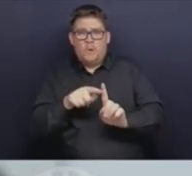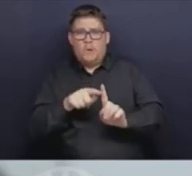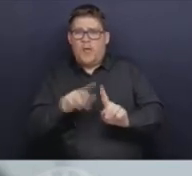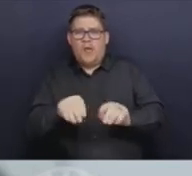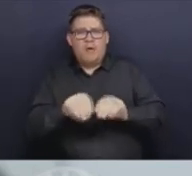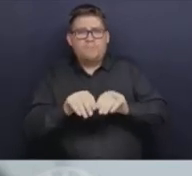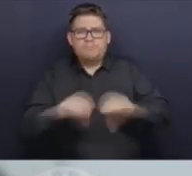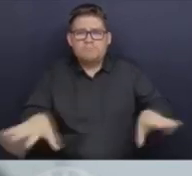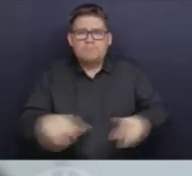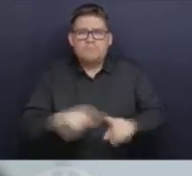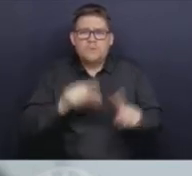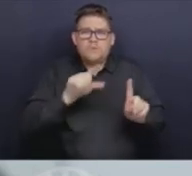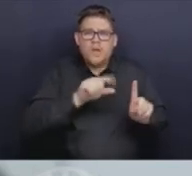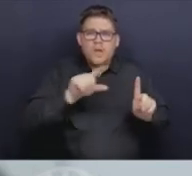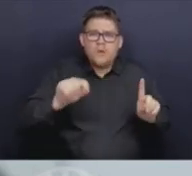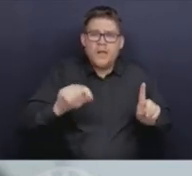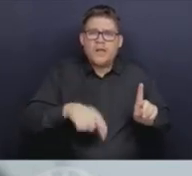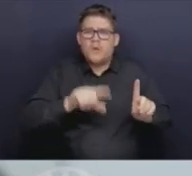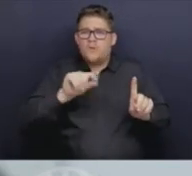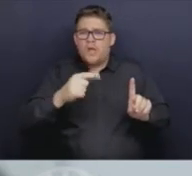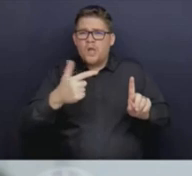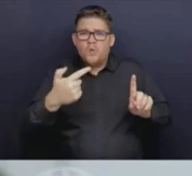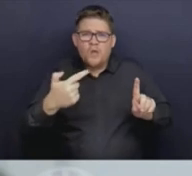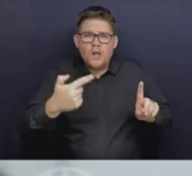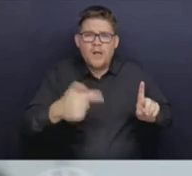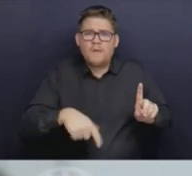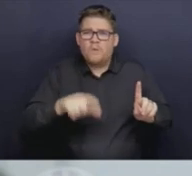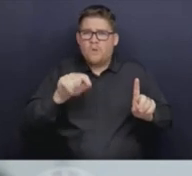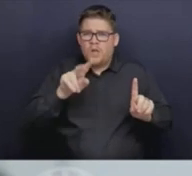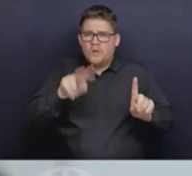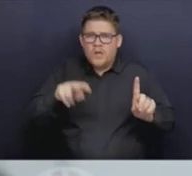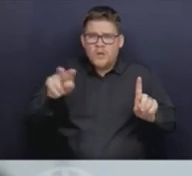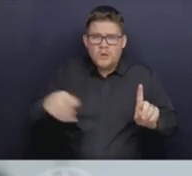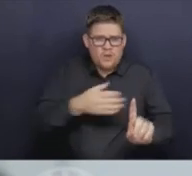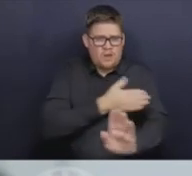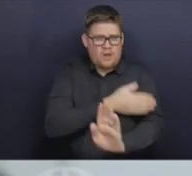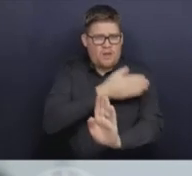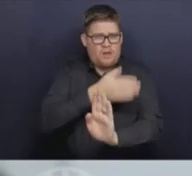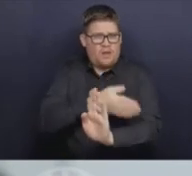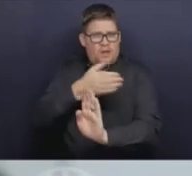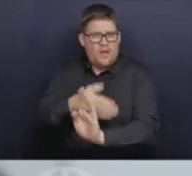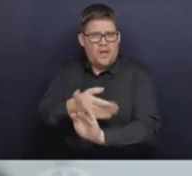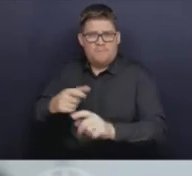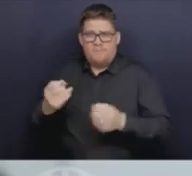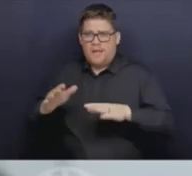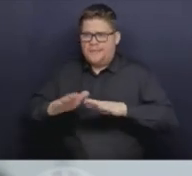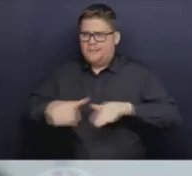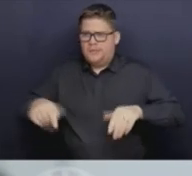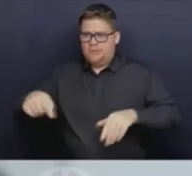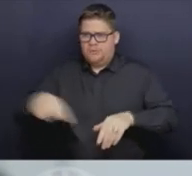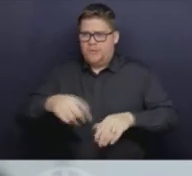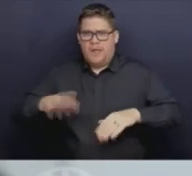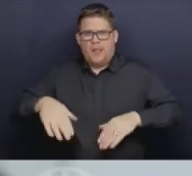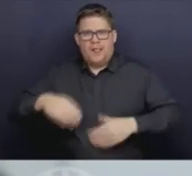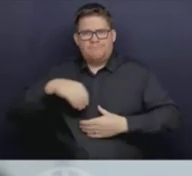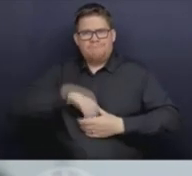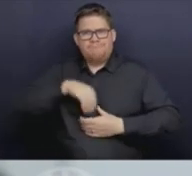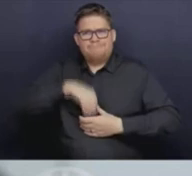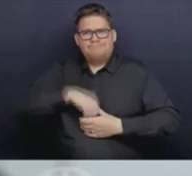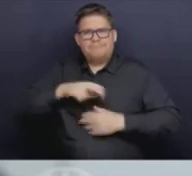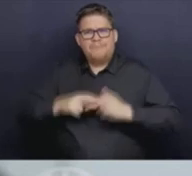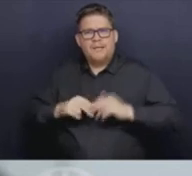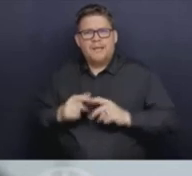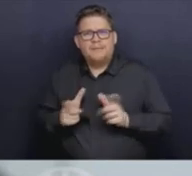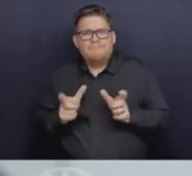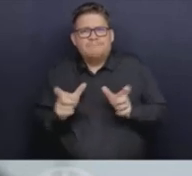system haven't developed that protection that they needed. The other thing that I think is important is that influenza A,